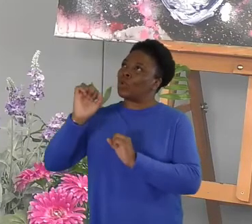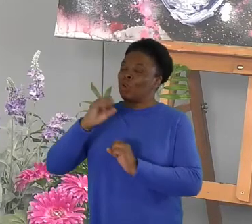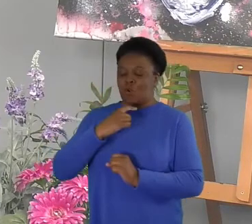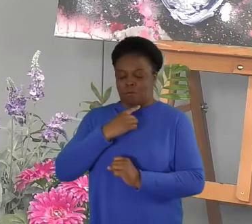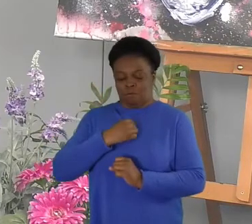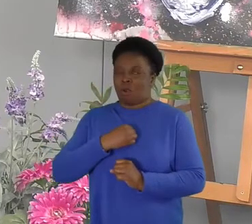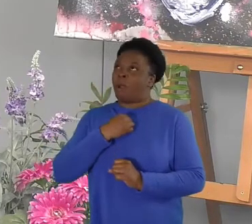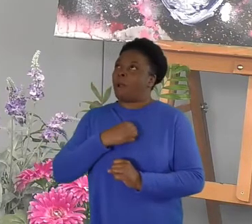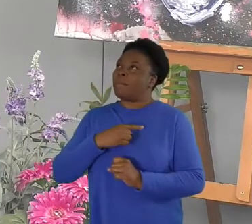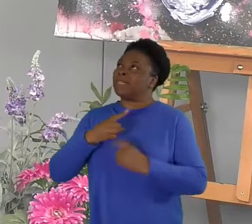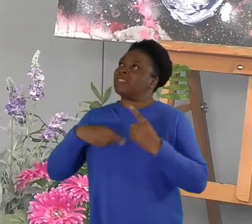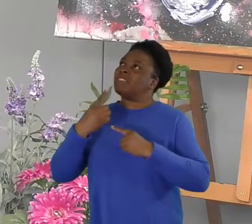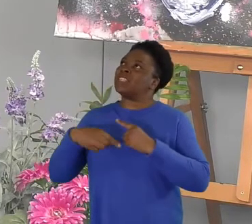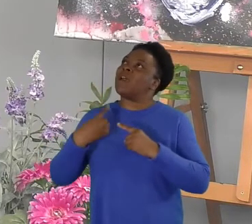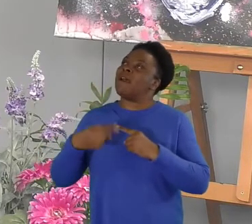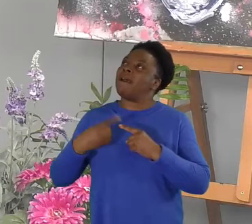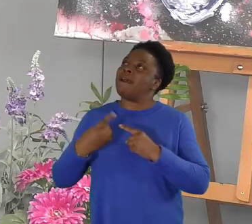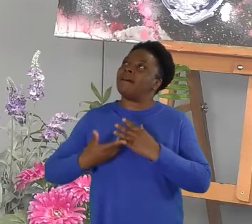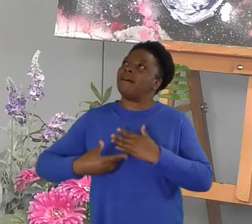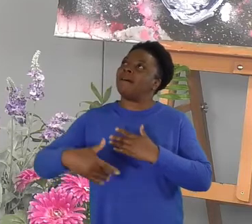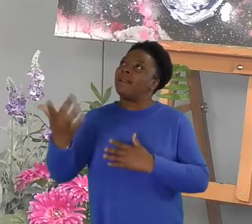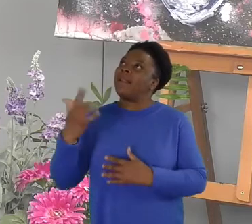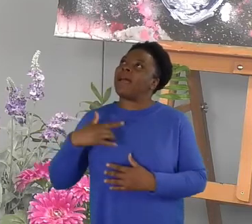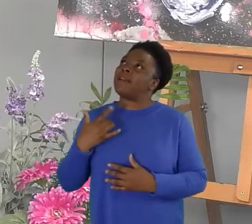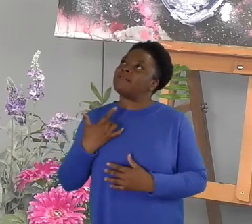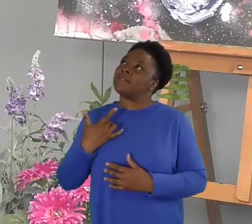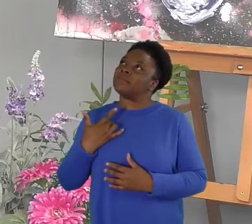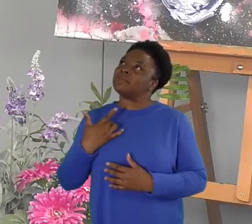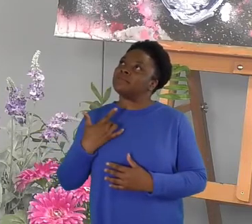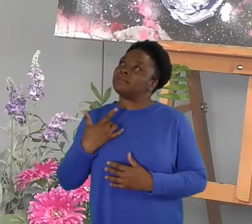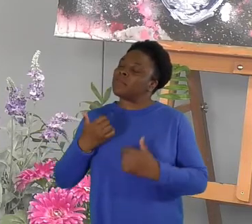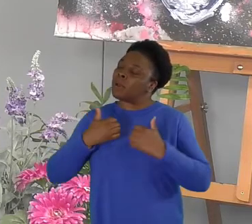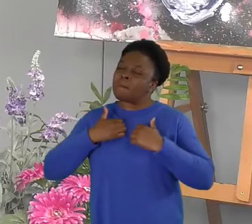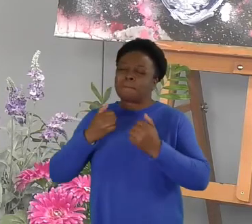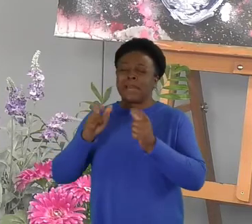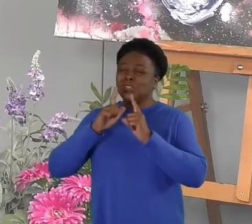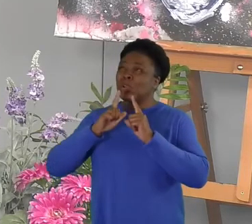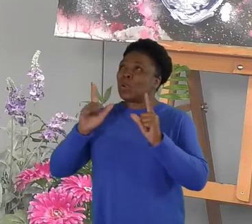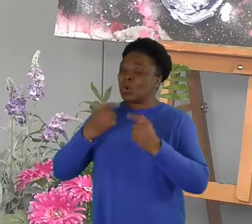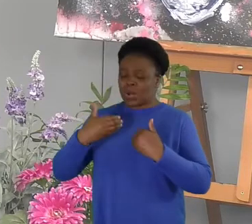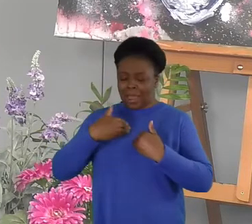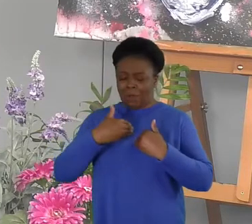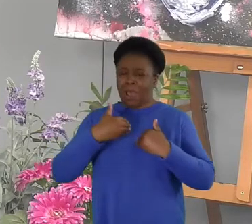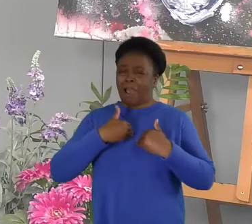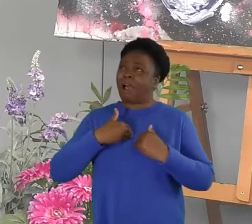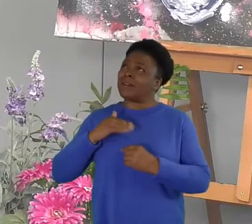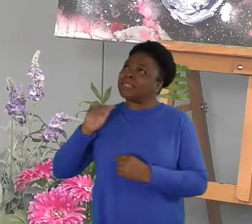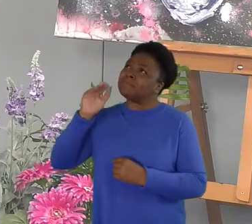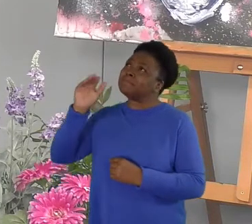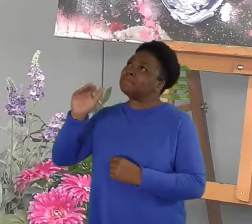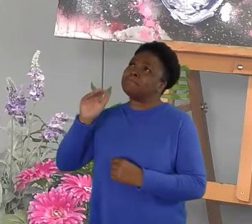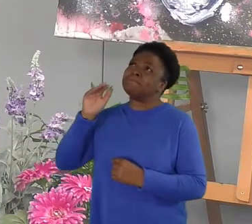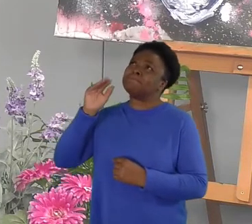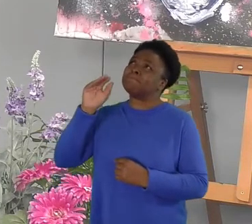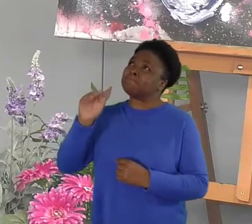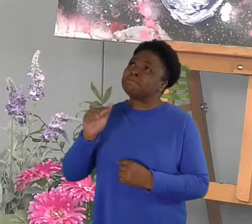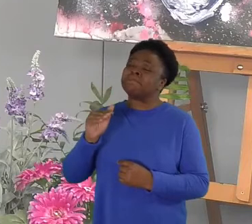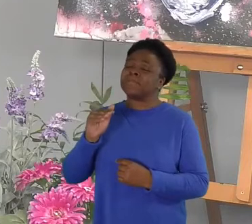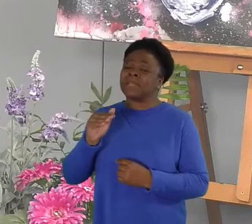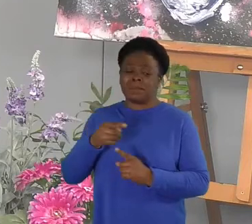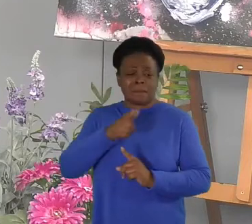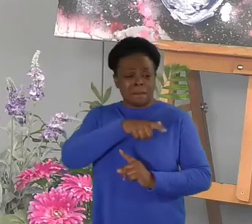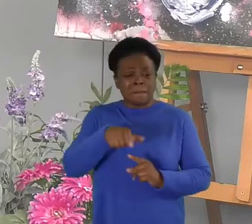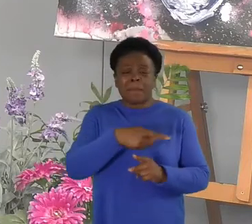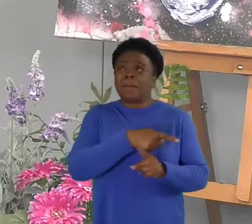Compassionate, Lord, our hearts also cry out to you with our pain and anguish for the loss of loved ones who have